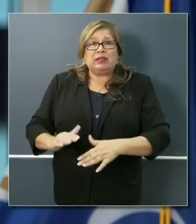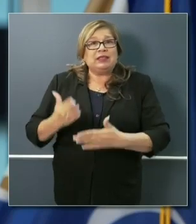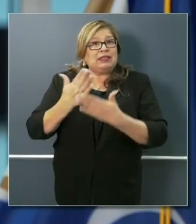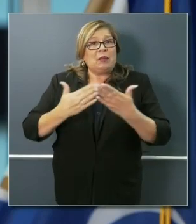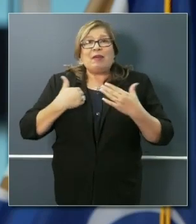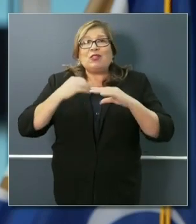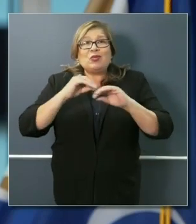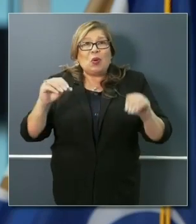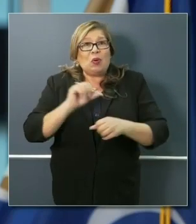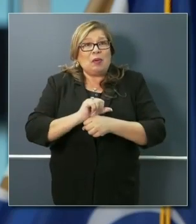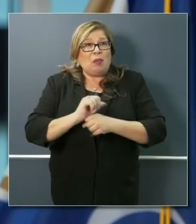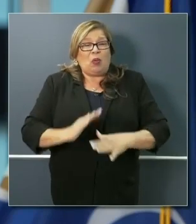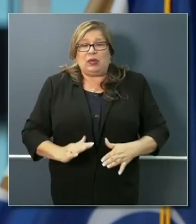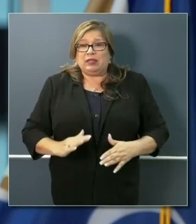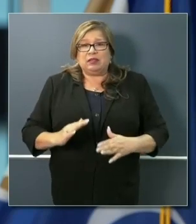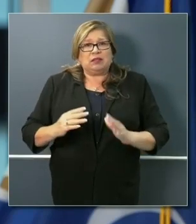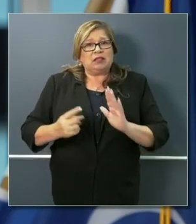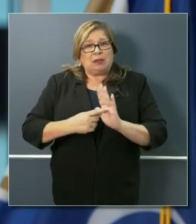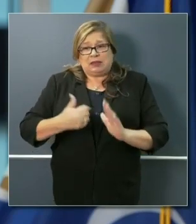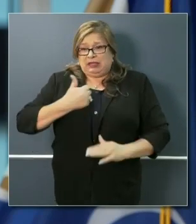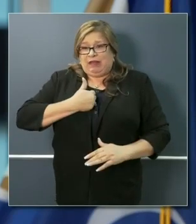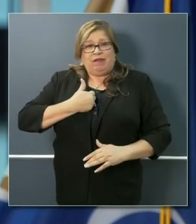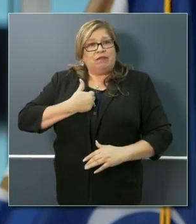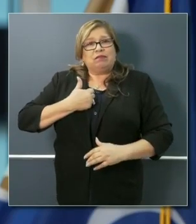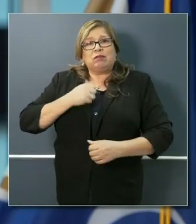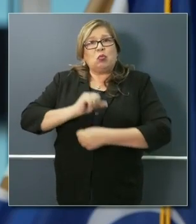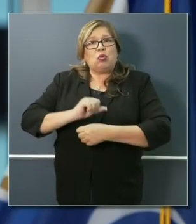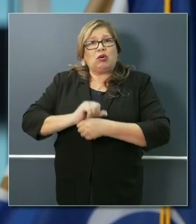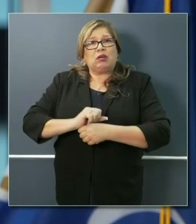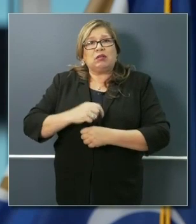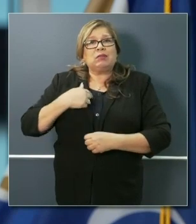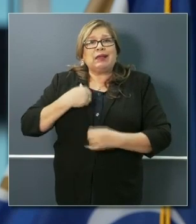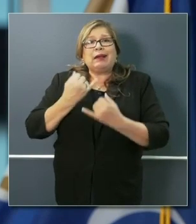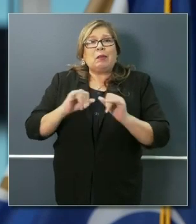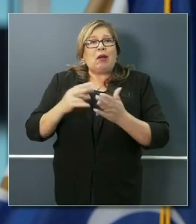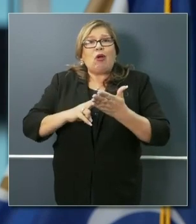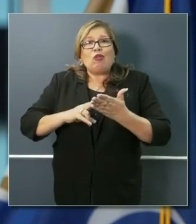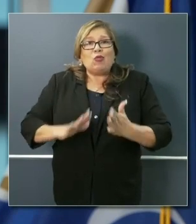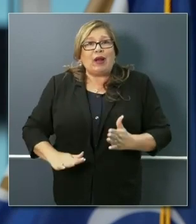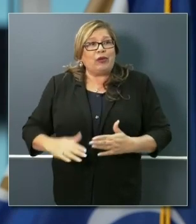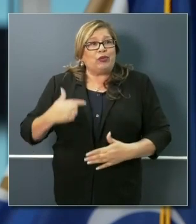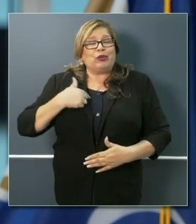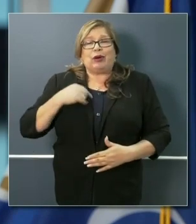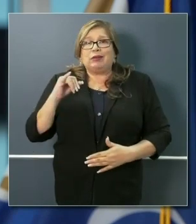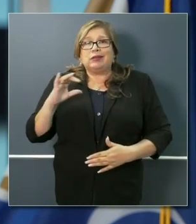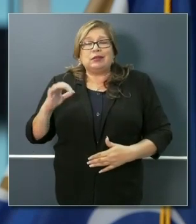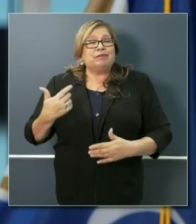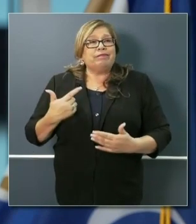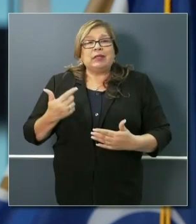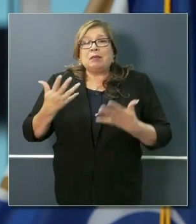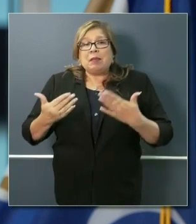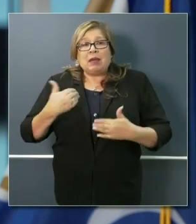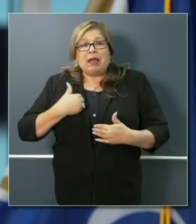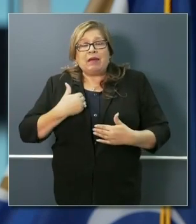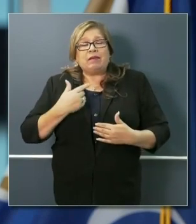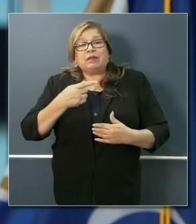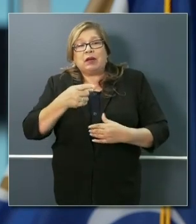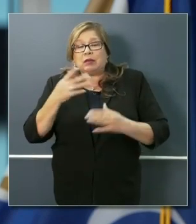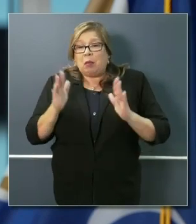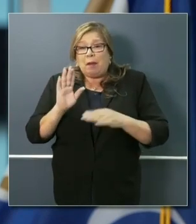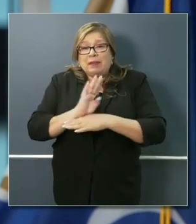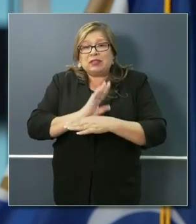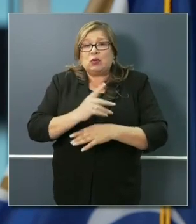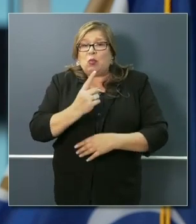employees, self-employed individuals, independent contractors, businesses that have one or two part-time employees, and